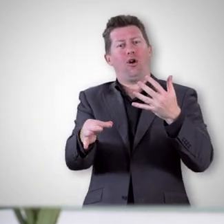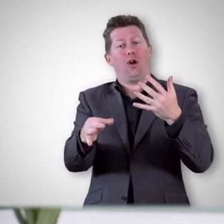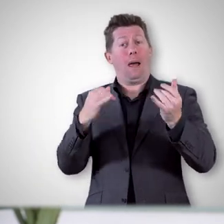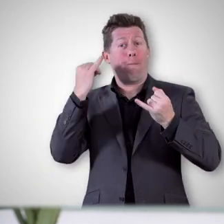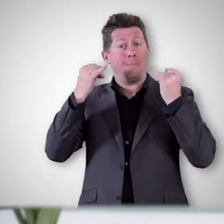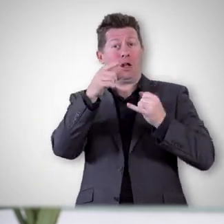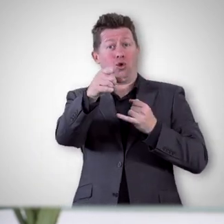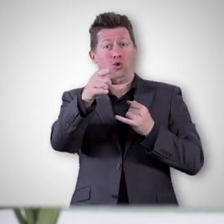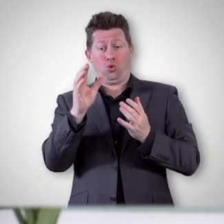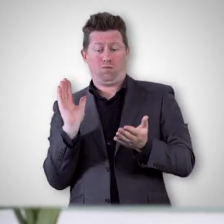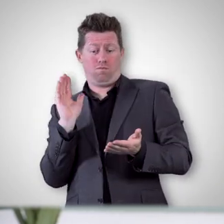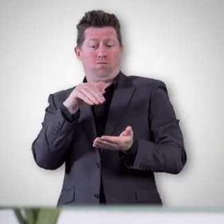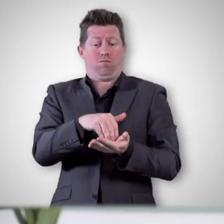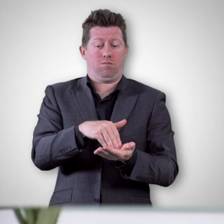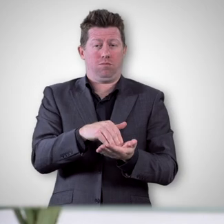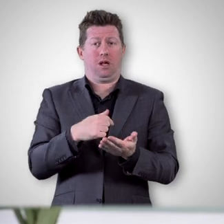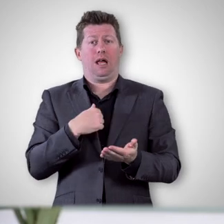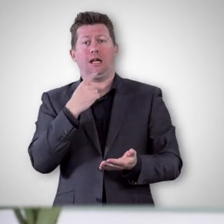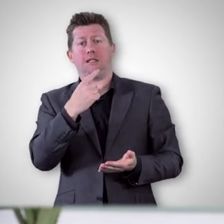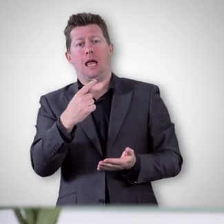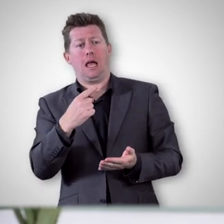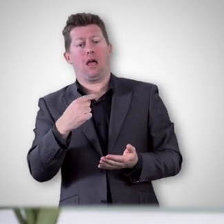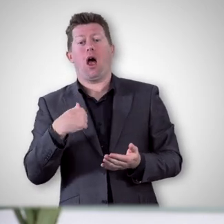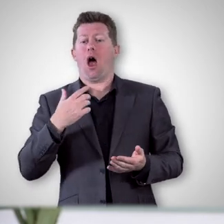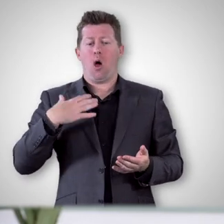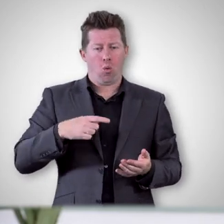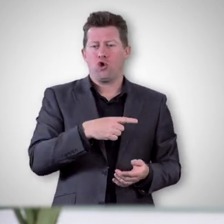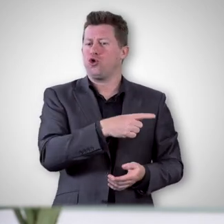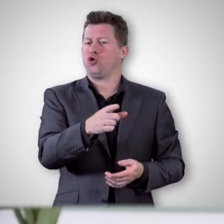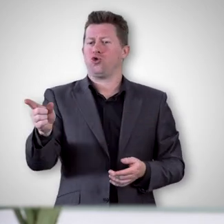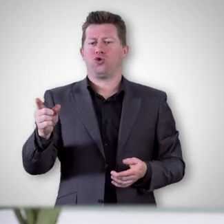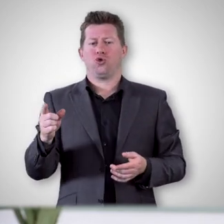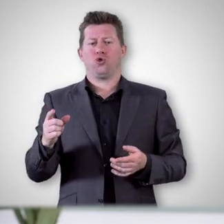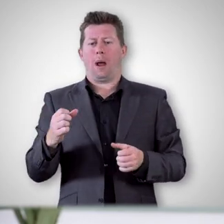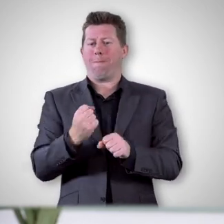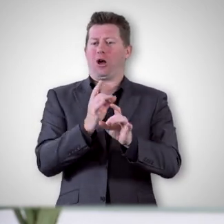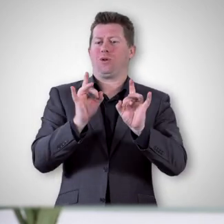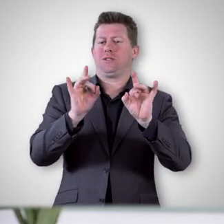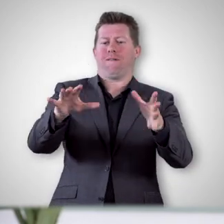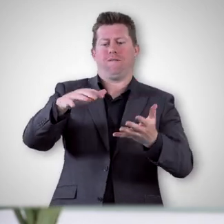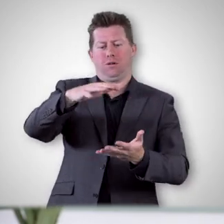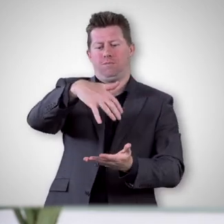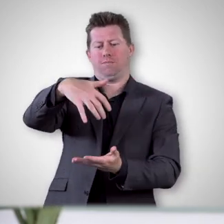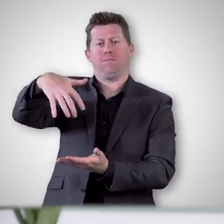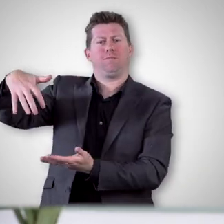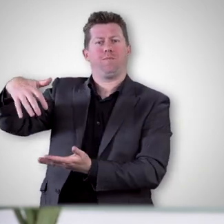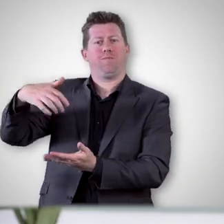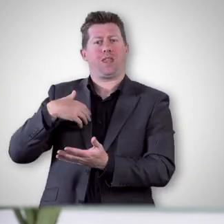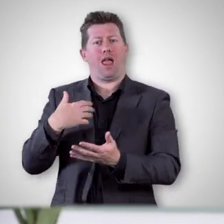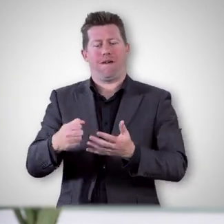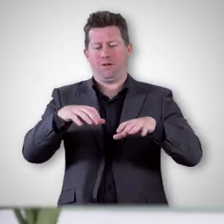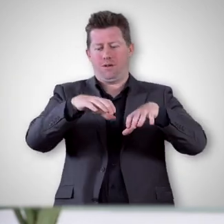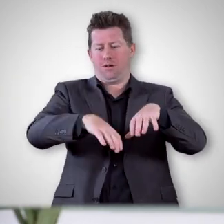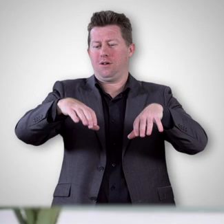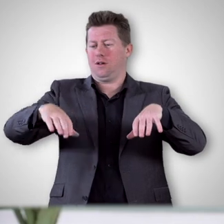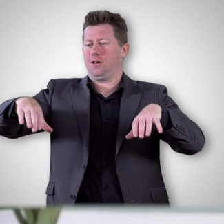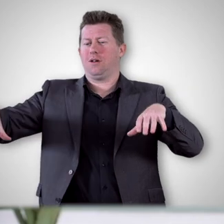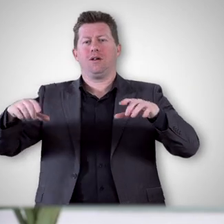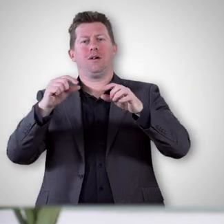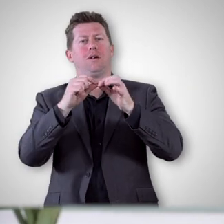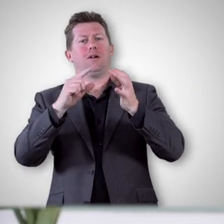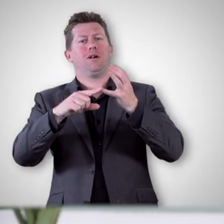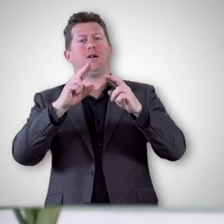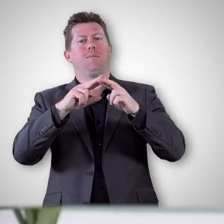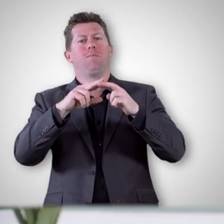So imagine if you show up and I say, my goal is that you make yourself a delicious plate and I have a buffet just